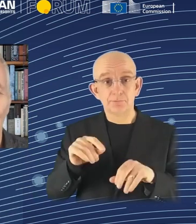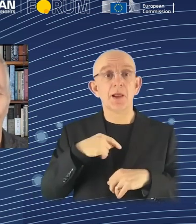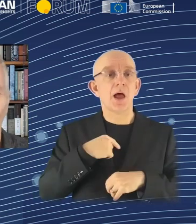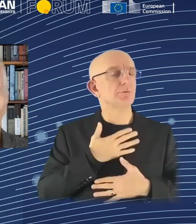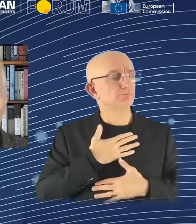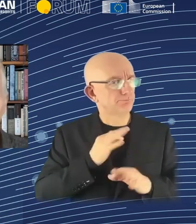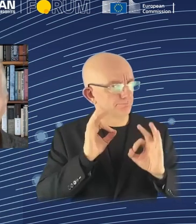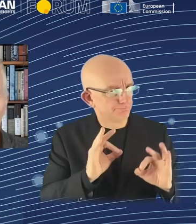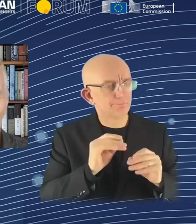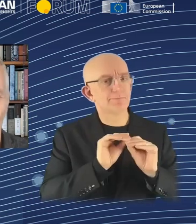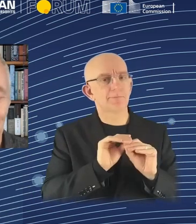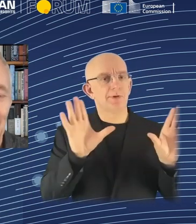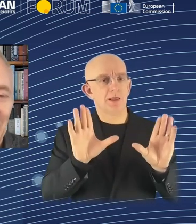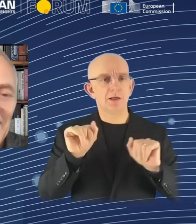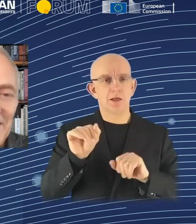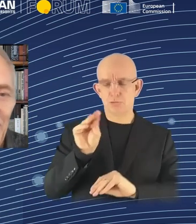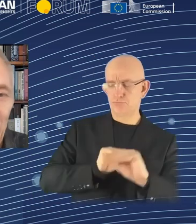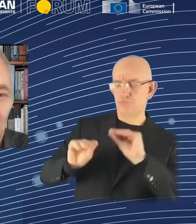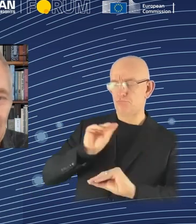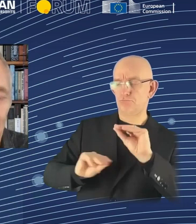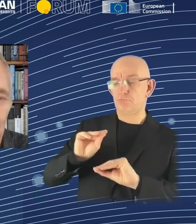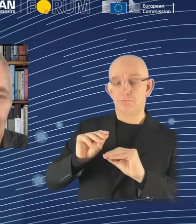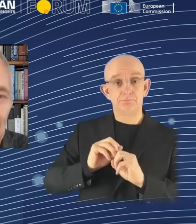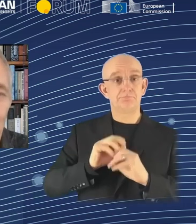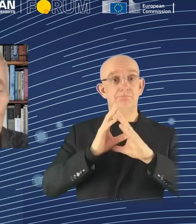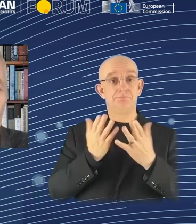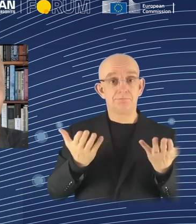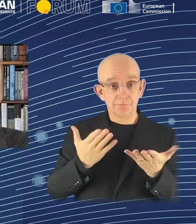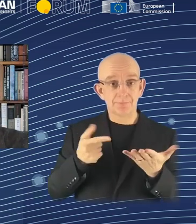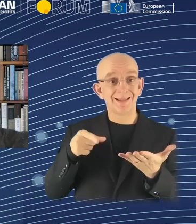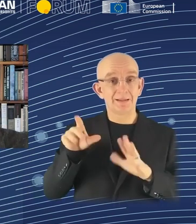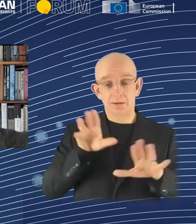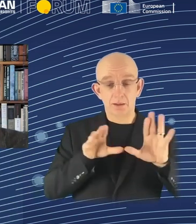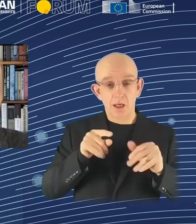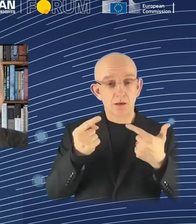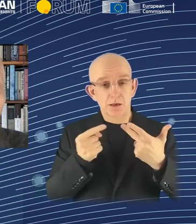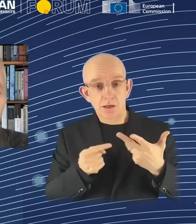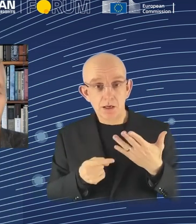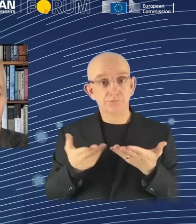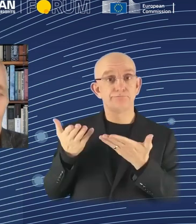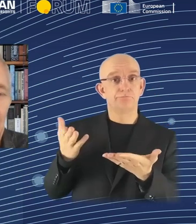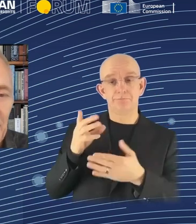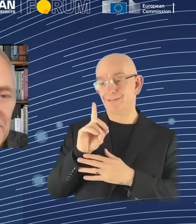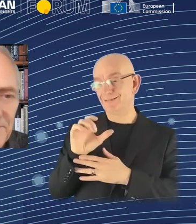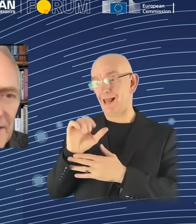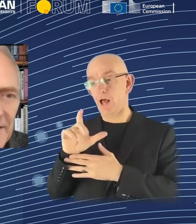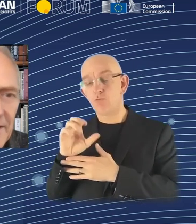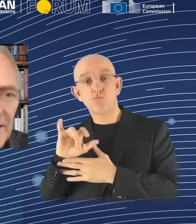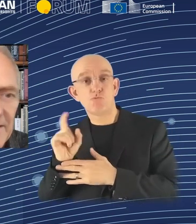qualities of Delacroix's 1850 painting. So it generates that image that you see on the left.